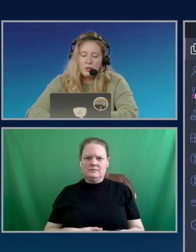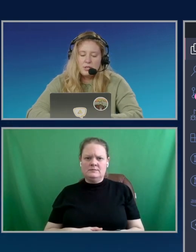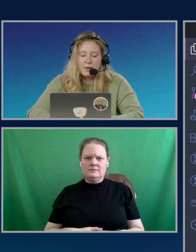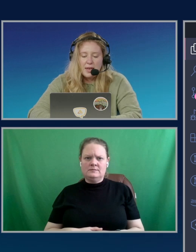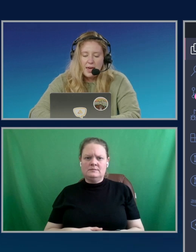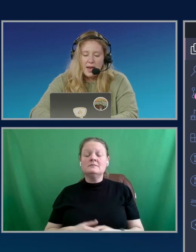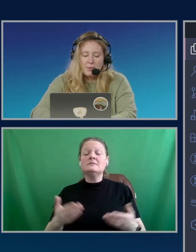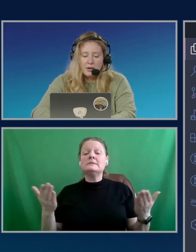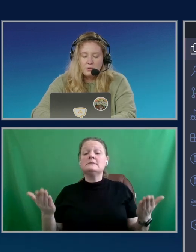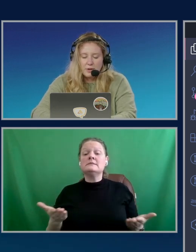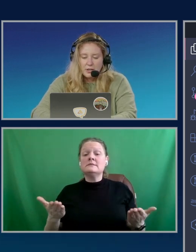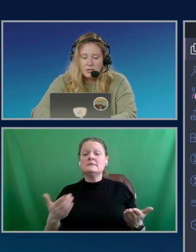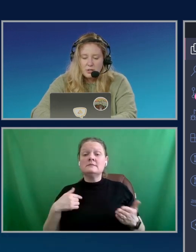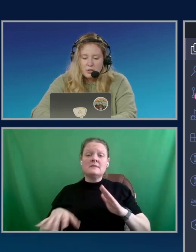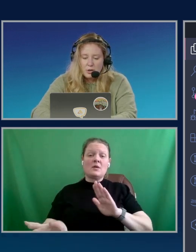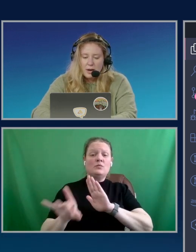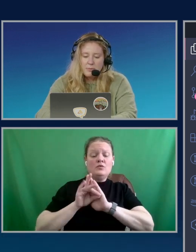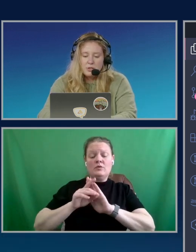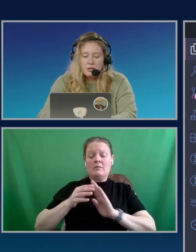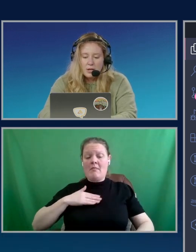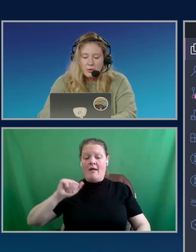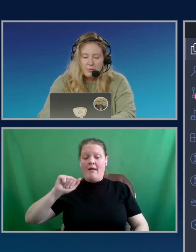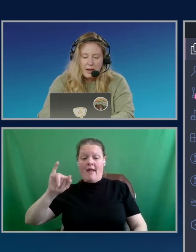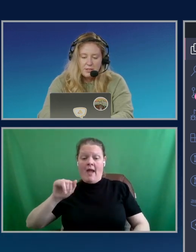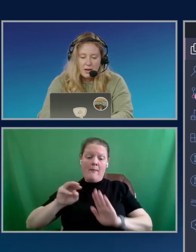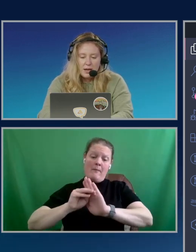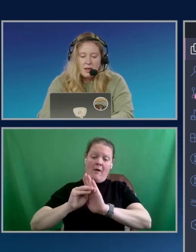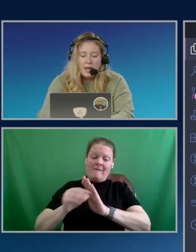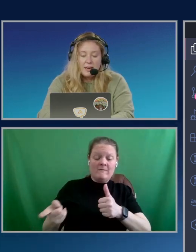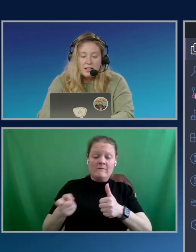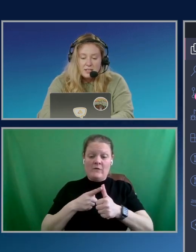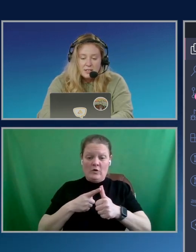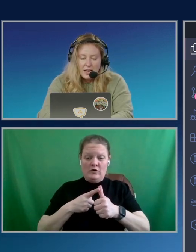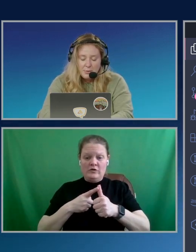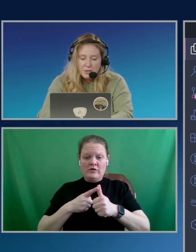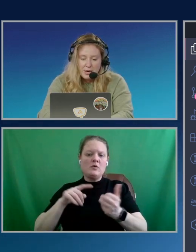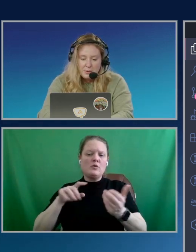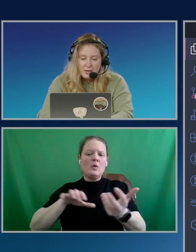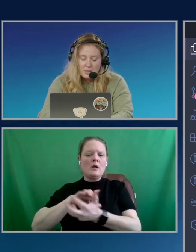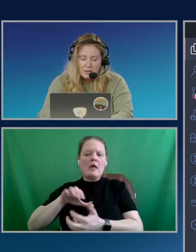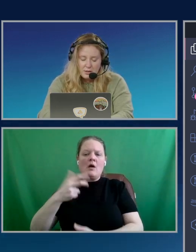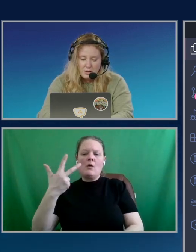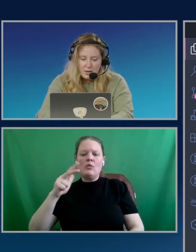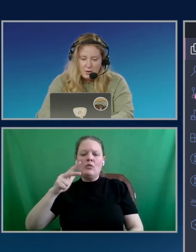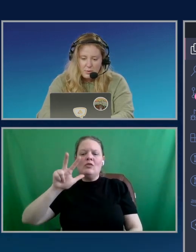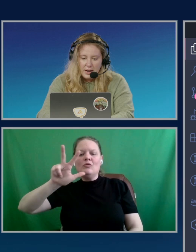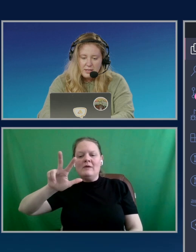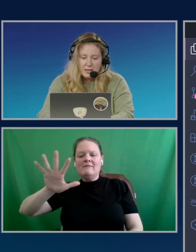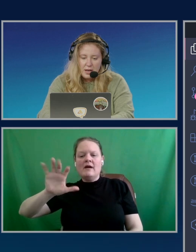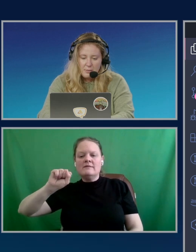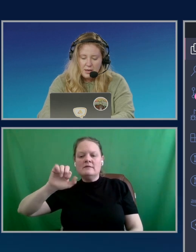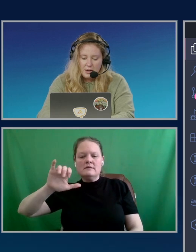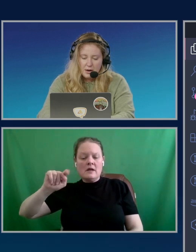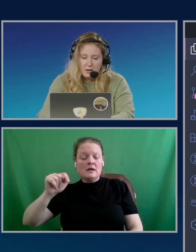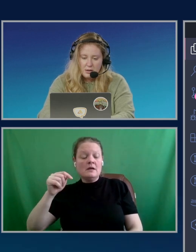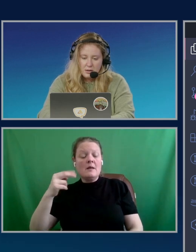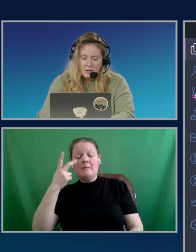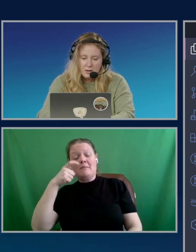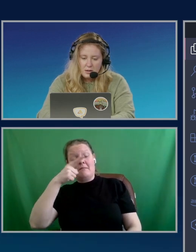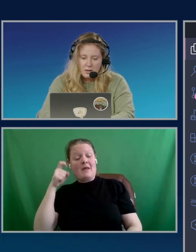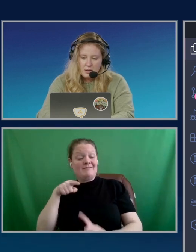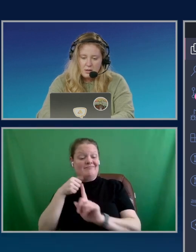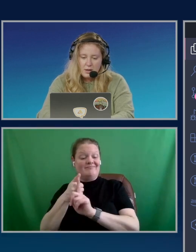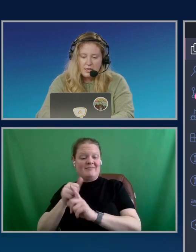I'm choosing my AI model first. So I'm using cloud three fives on it. And cause it's TypeScript. When I type here,